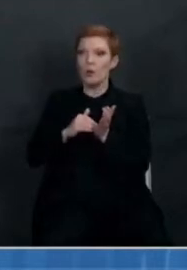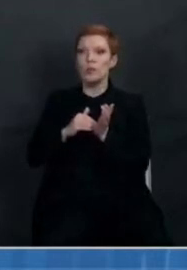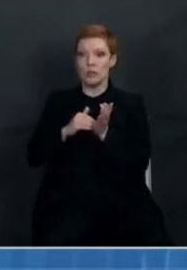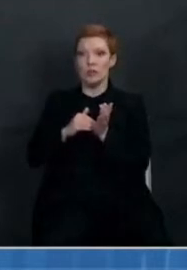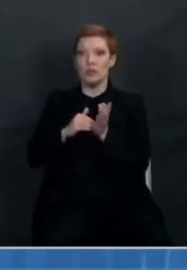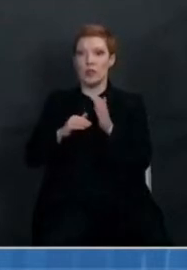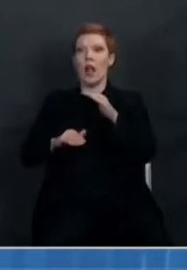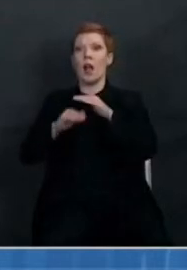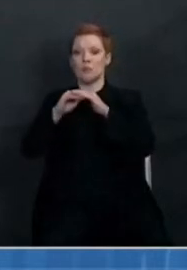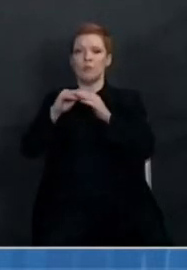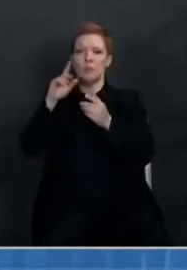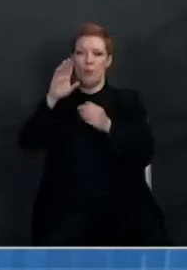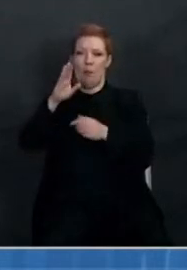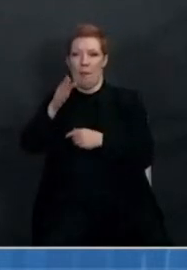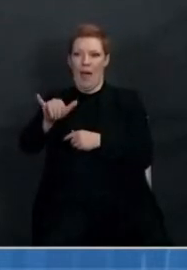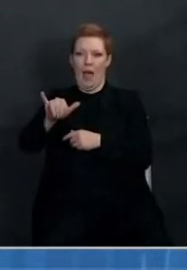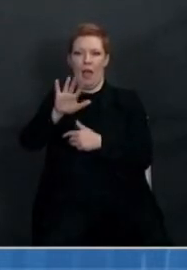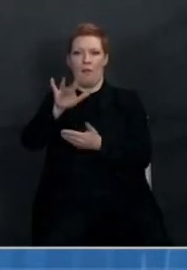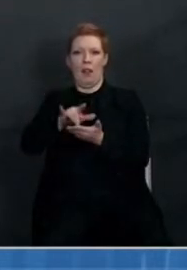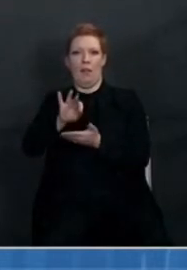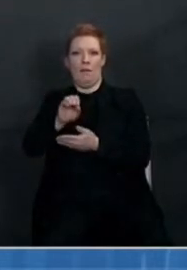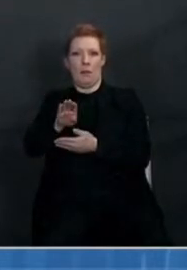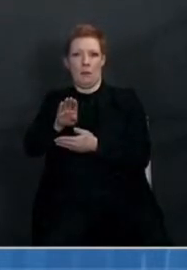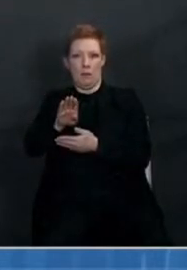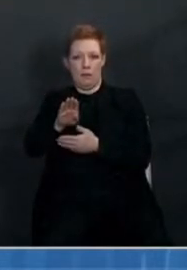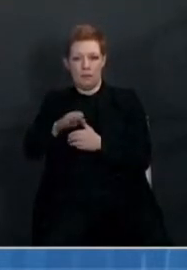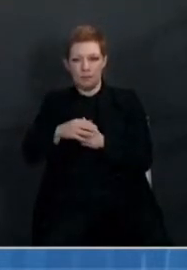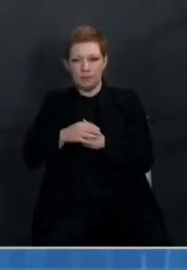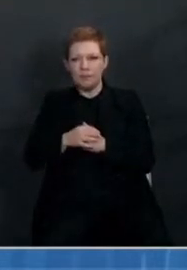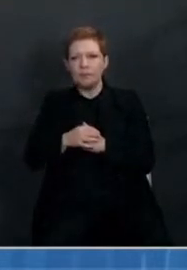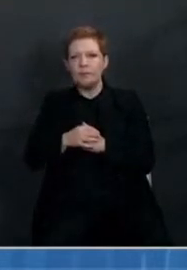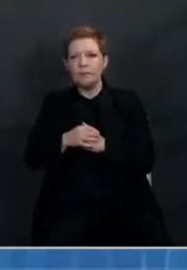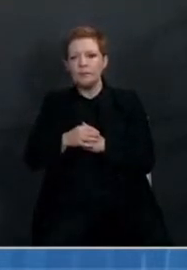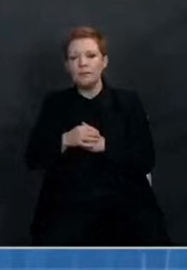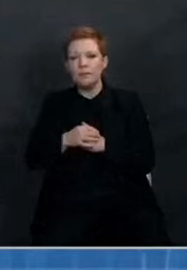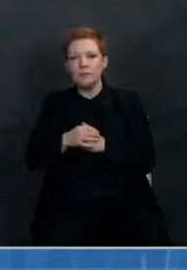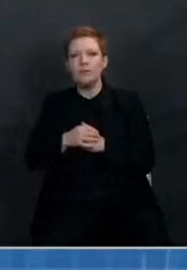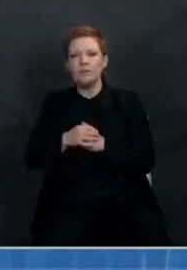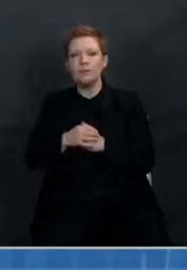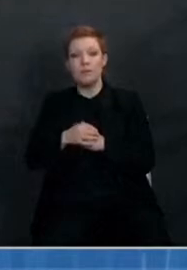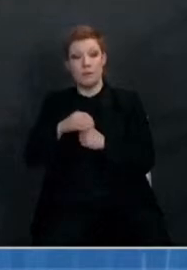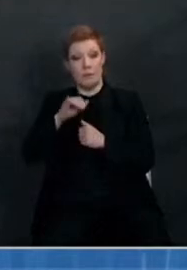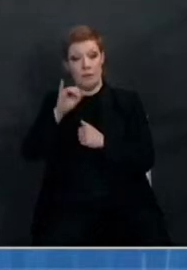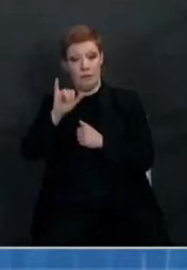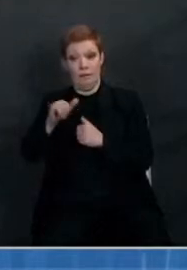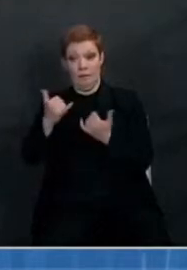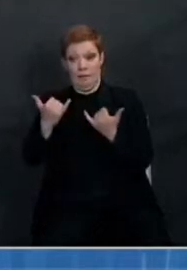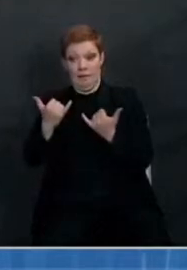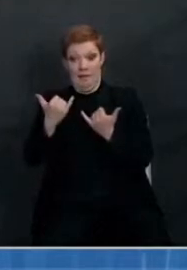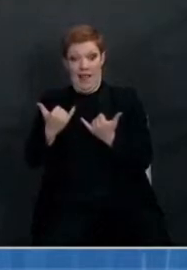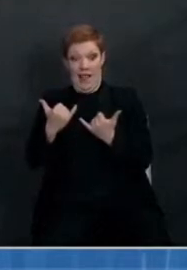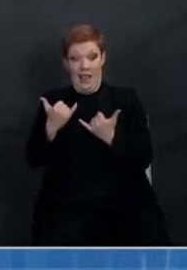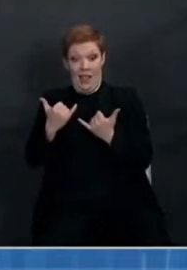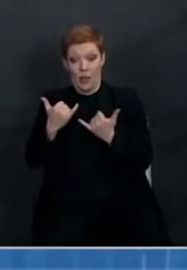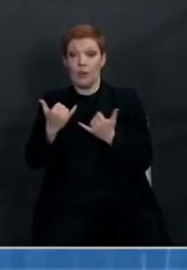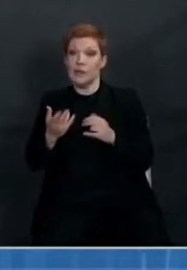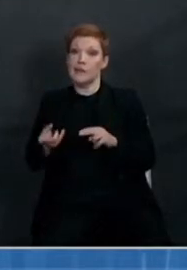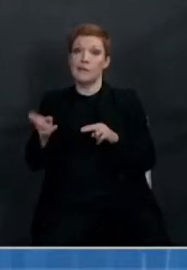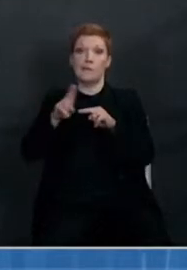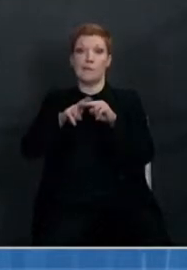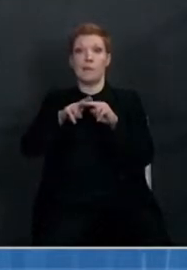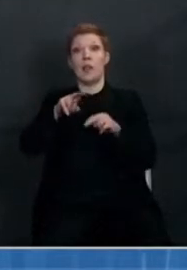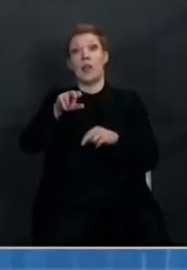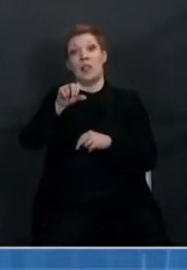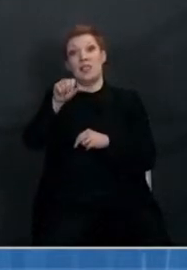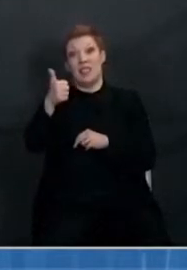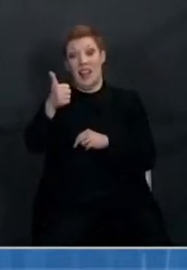As a result of these efforts, our throughput of sequences has increased tenfold in the recent